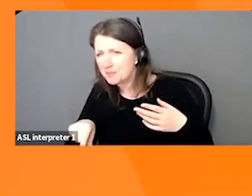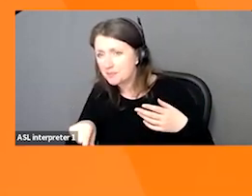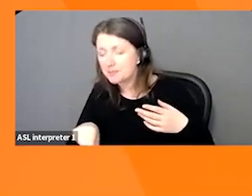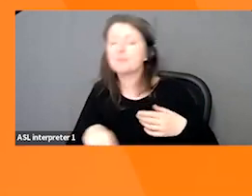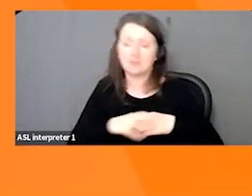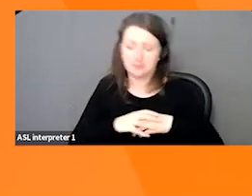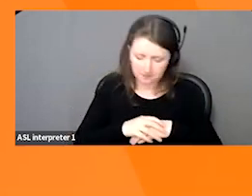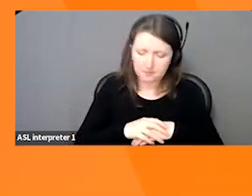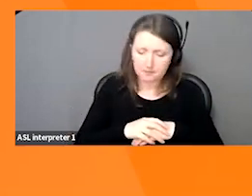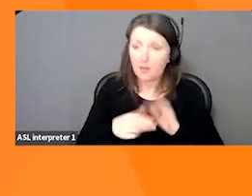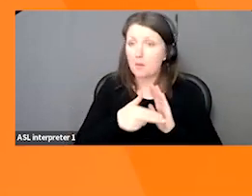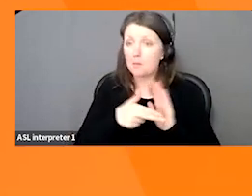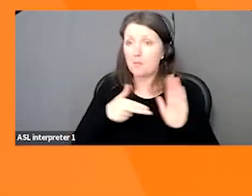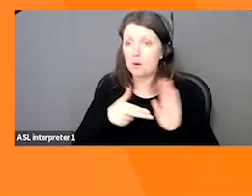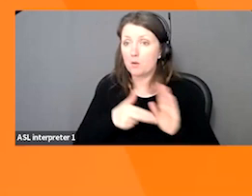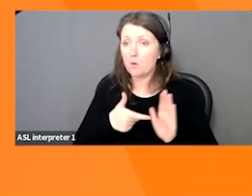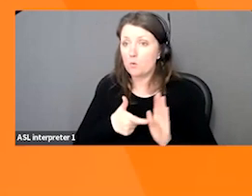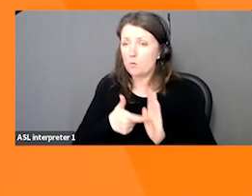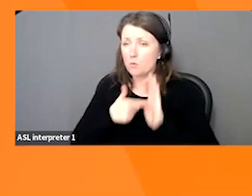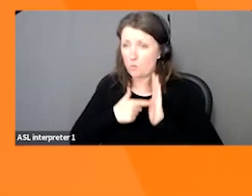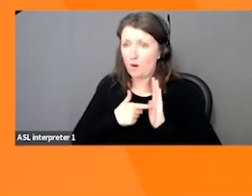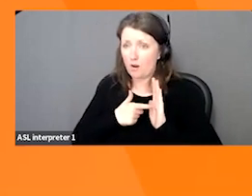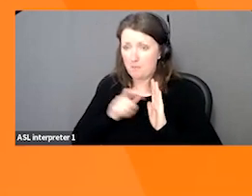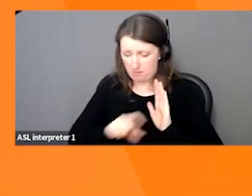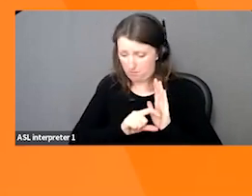asking if barcoding is required for containers.